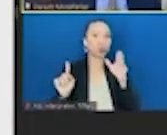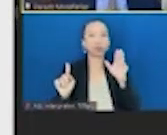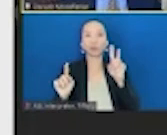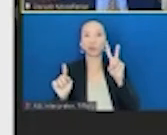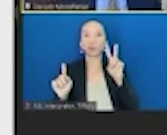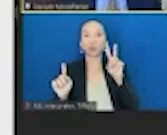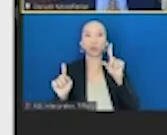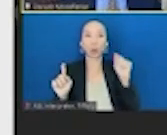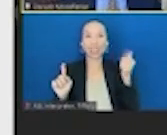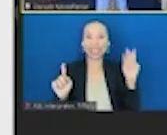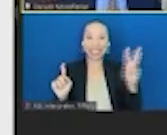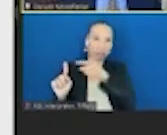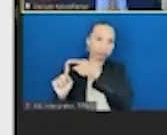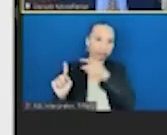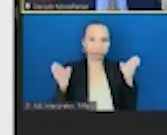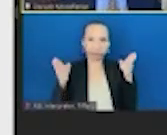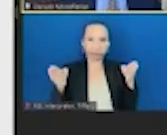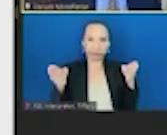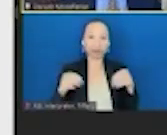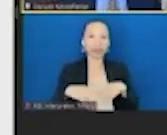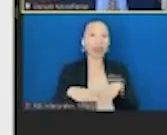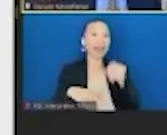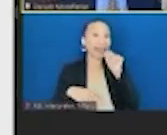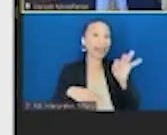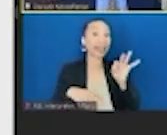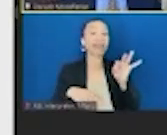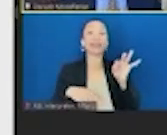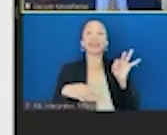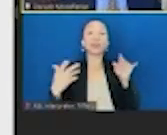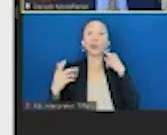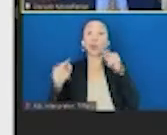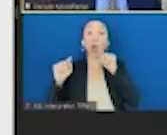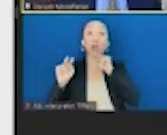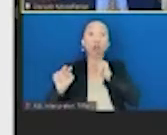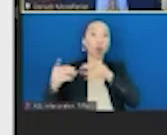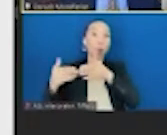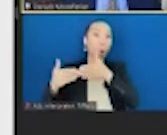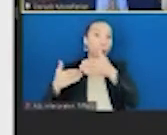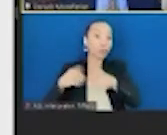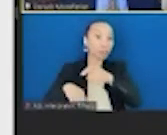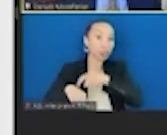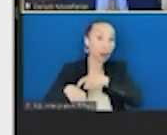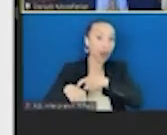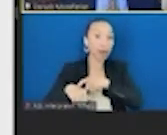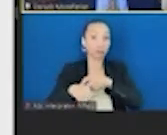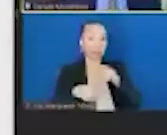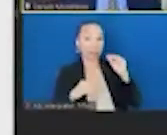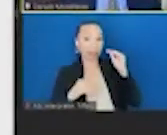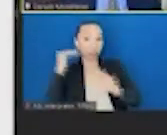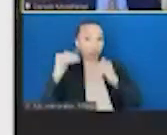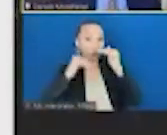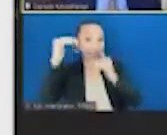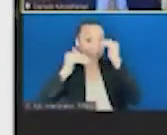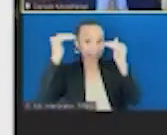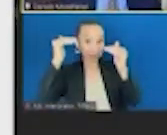you know, over time, over time, if you look at high income adults, that the proportion of meals they're getting from grocery stores that are of